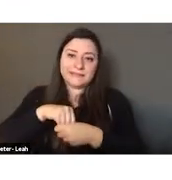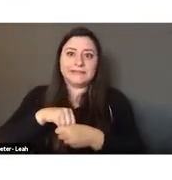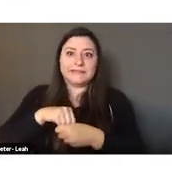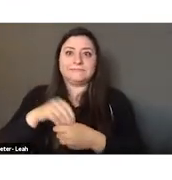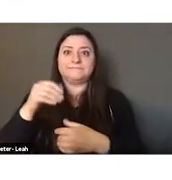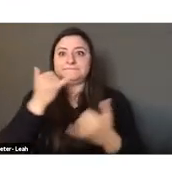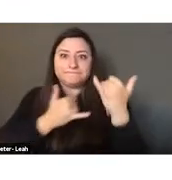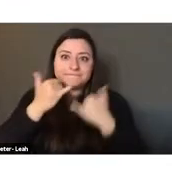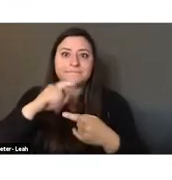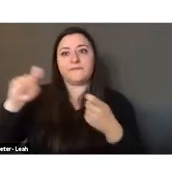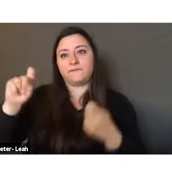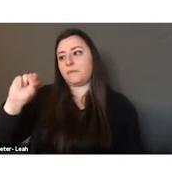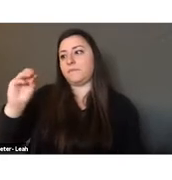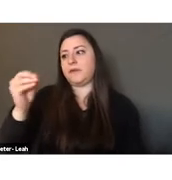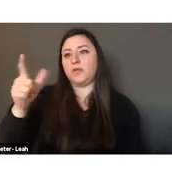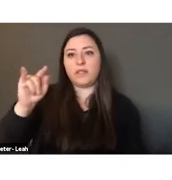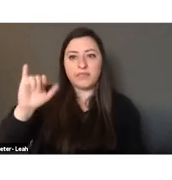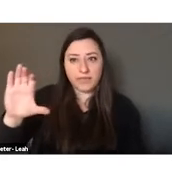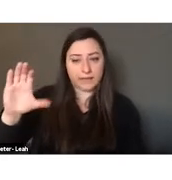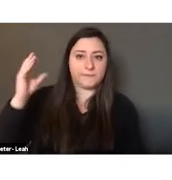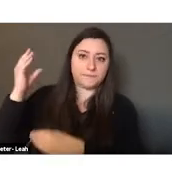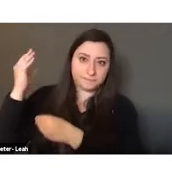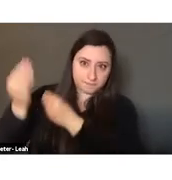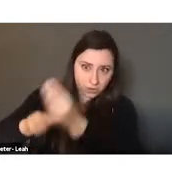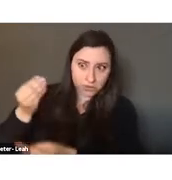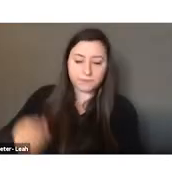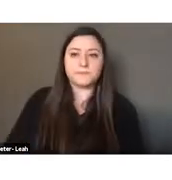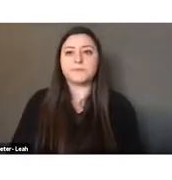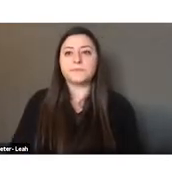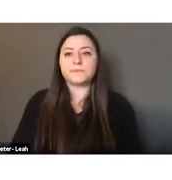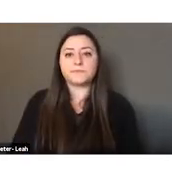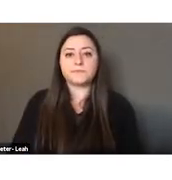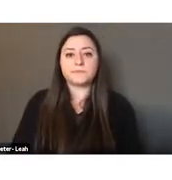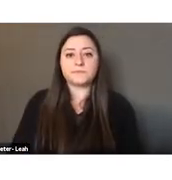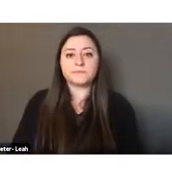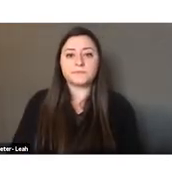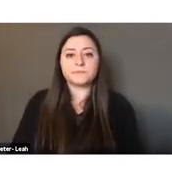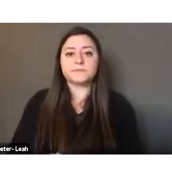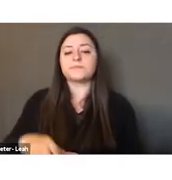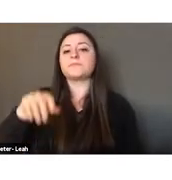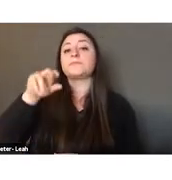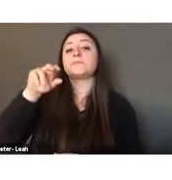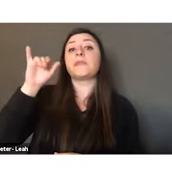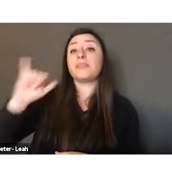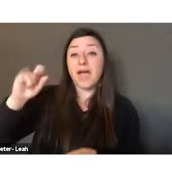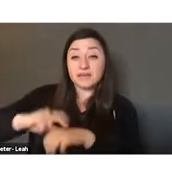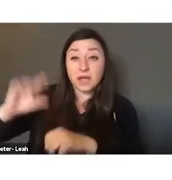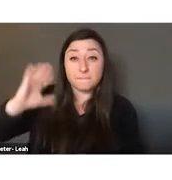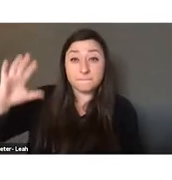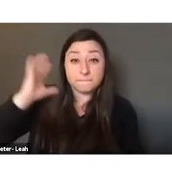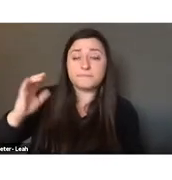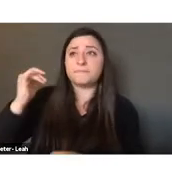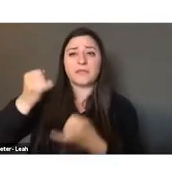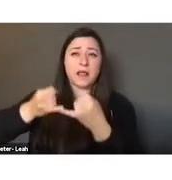neolithic period. Agriculture so began in the neolithic era when the last ice